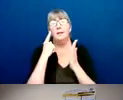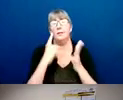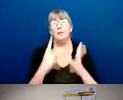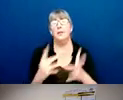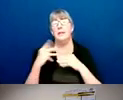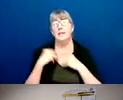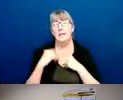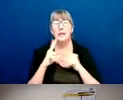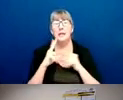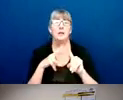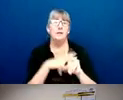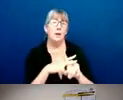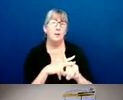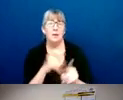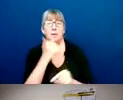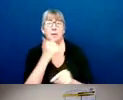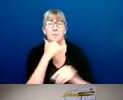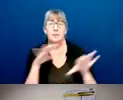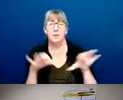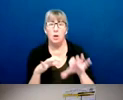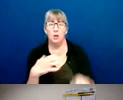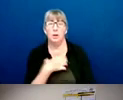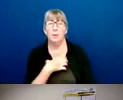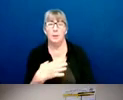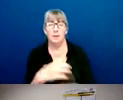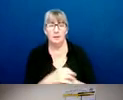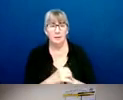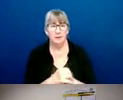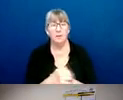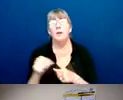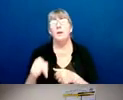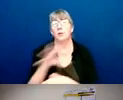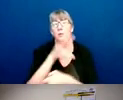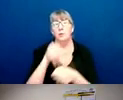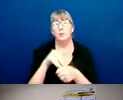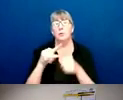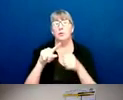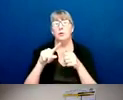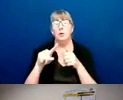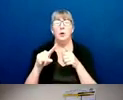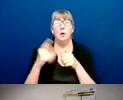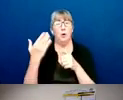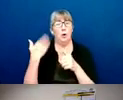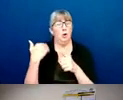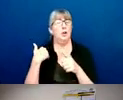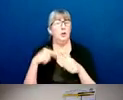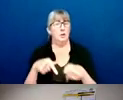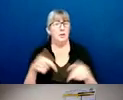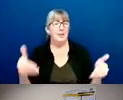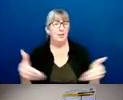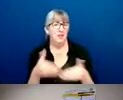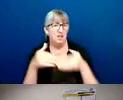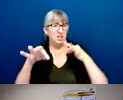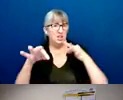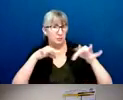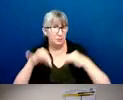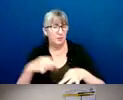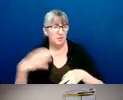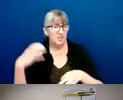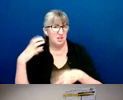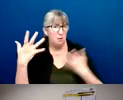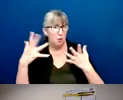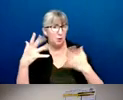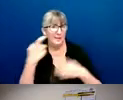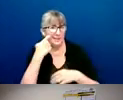misconduct complaints. This was covered earlier in the introduction presentation by the Chief. It